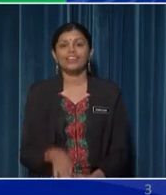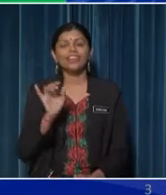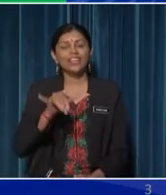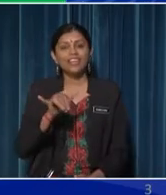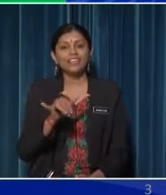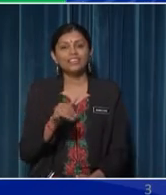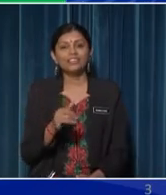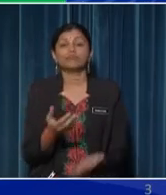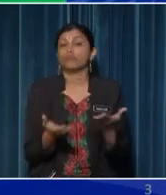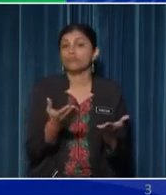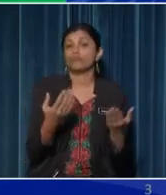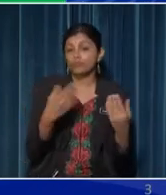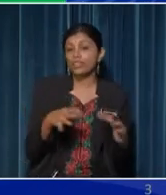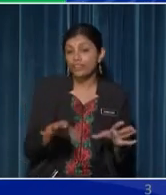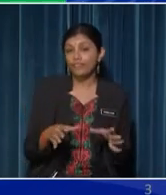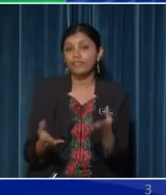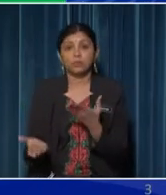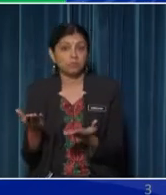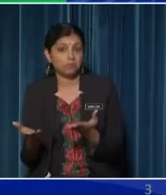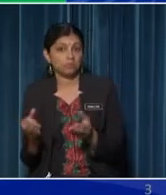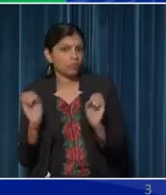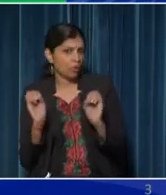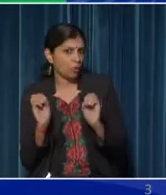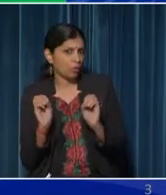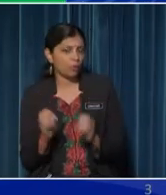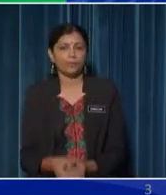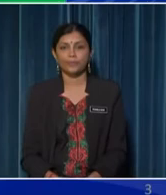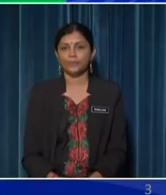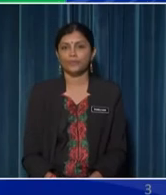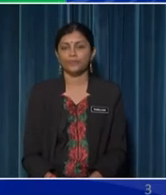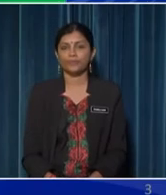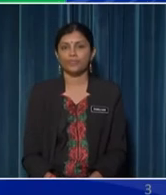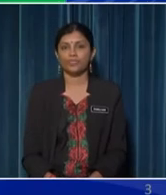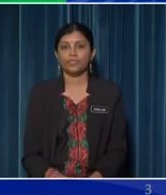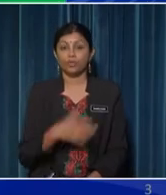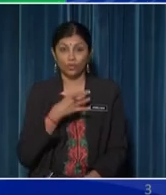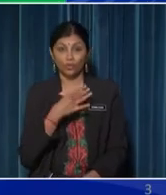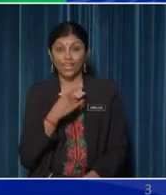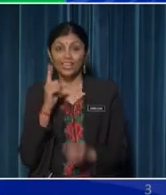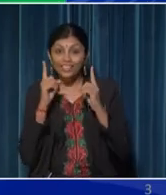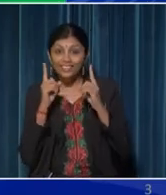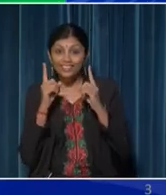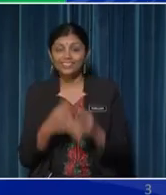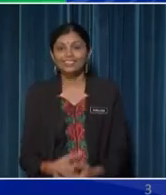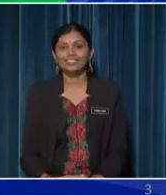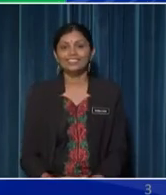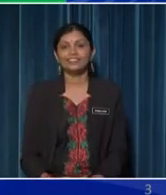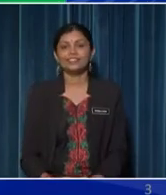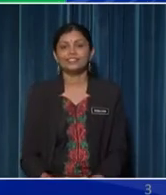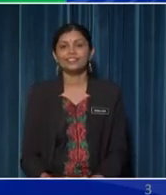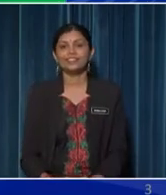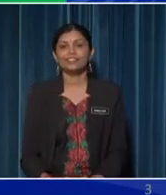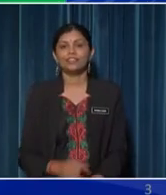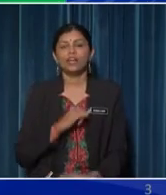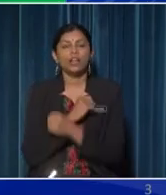you may have eaten a durian before, just like me Do you like this fruit? Oh,